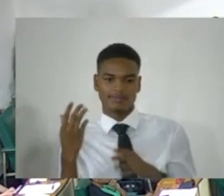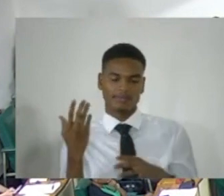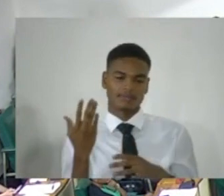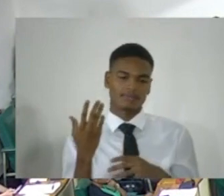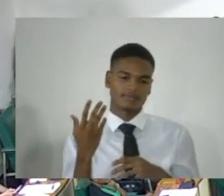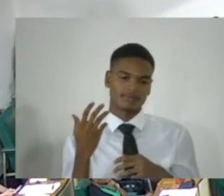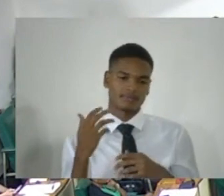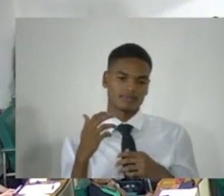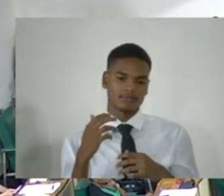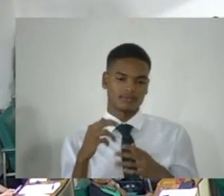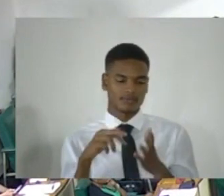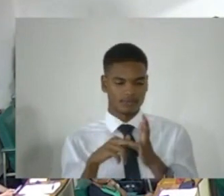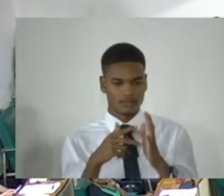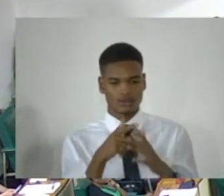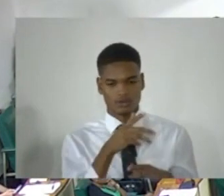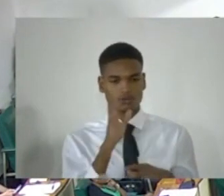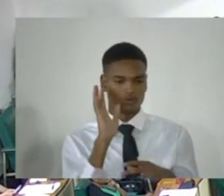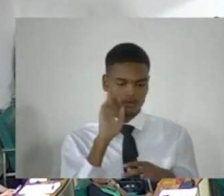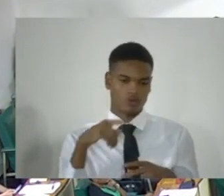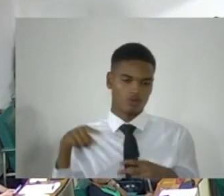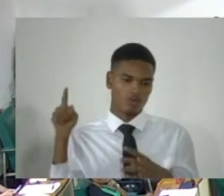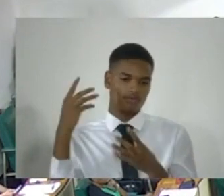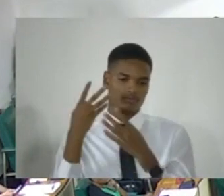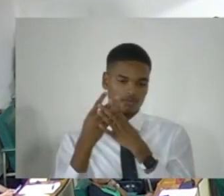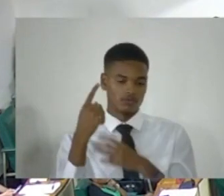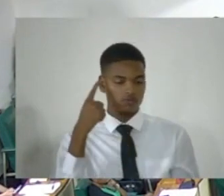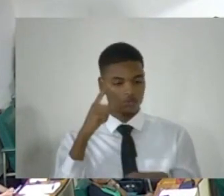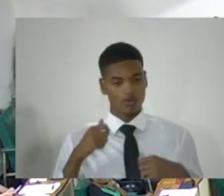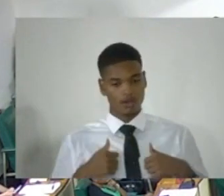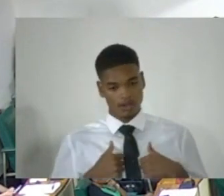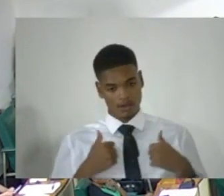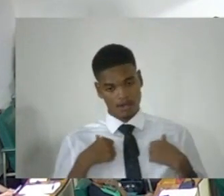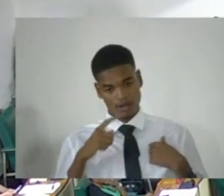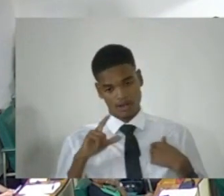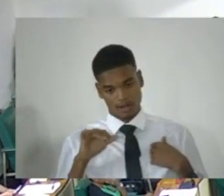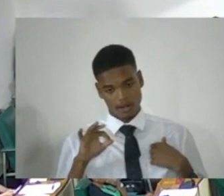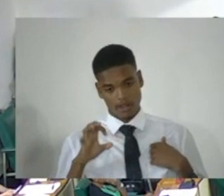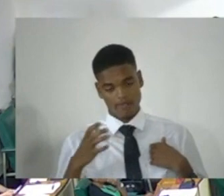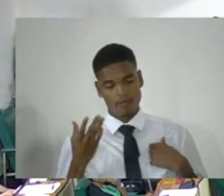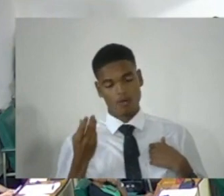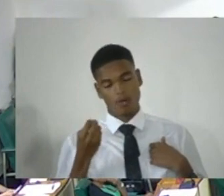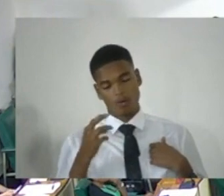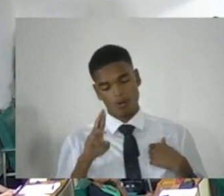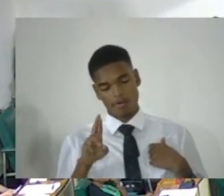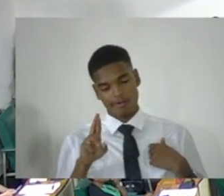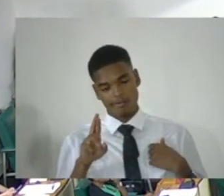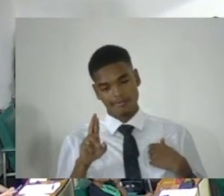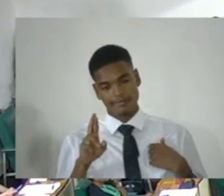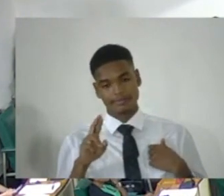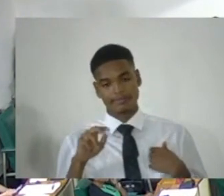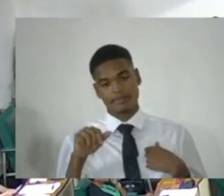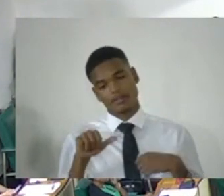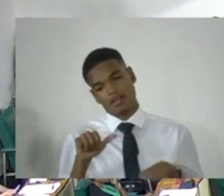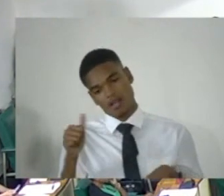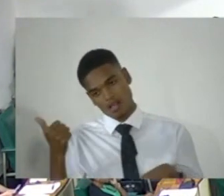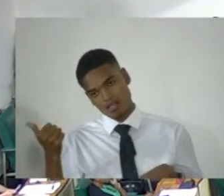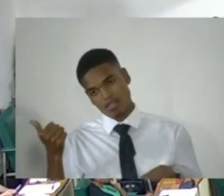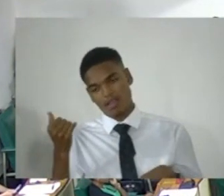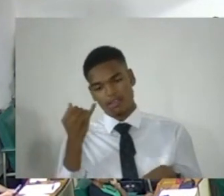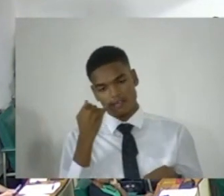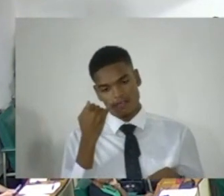you are to be sentenced to imprisonment for life or such other term as the court considers appropriate,